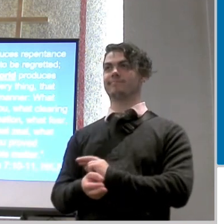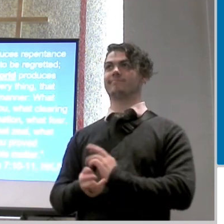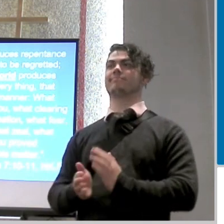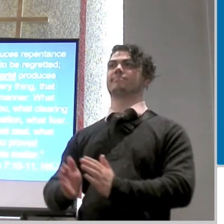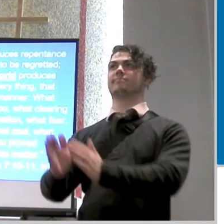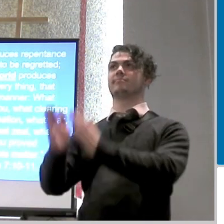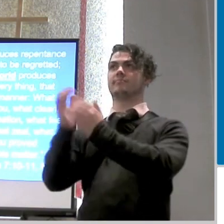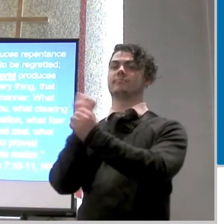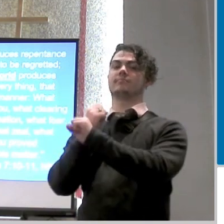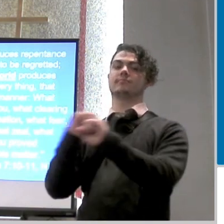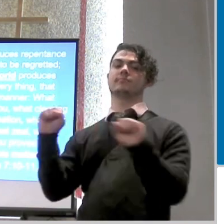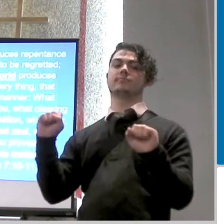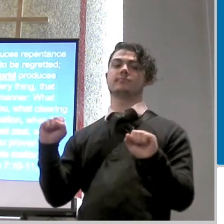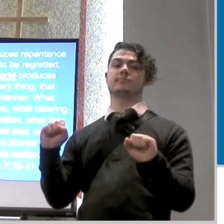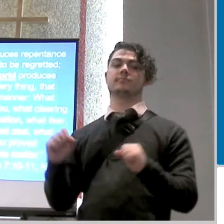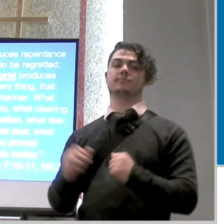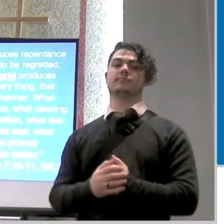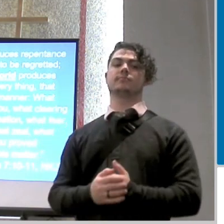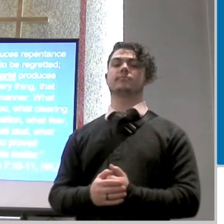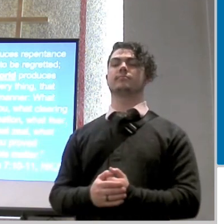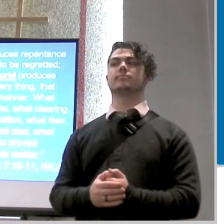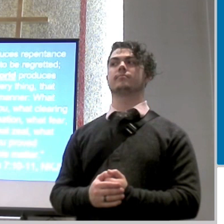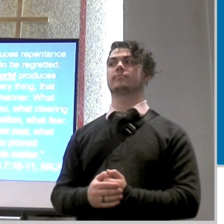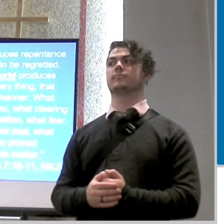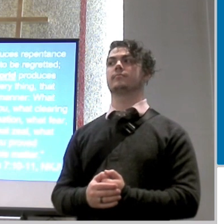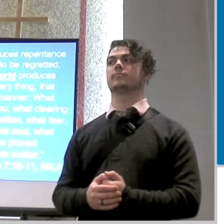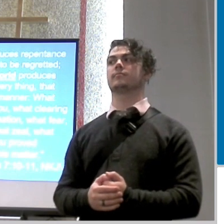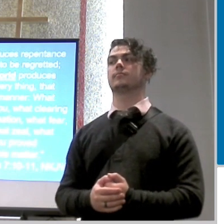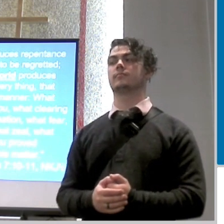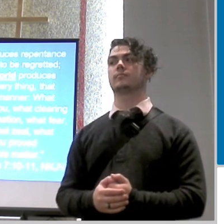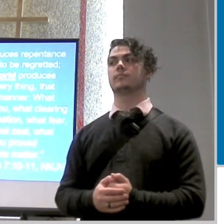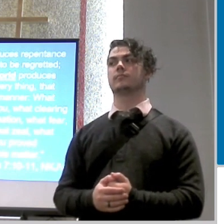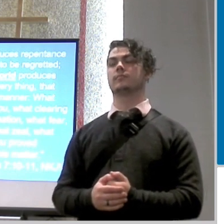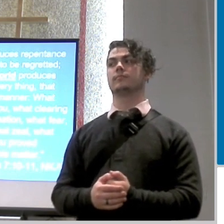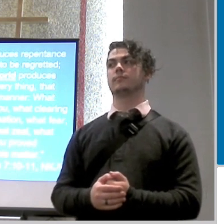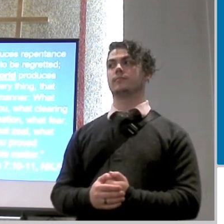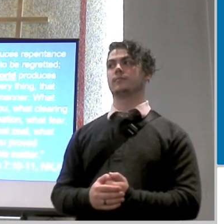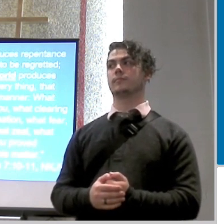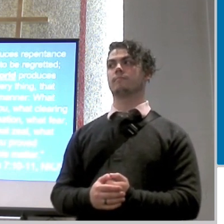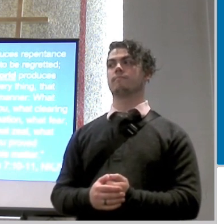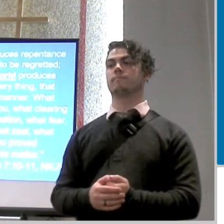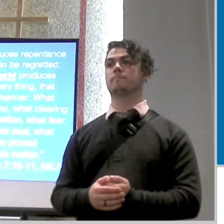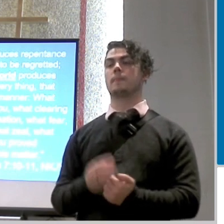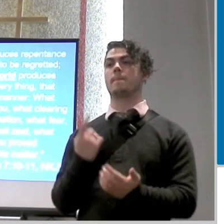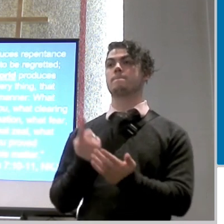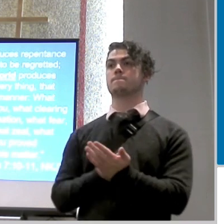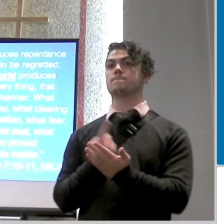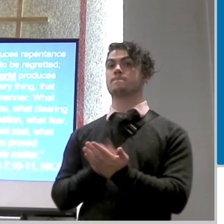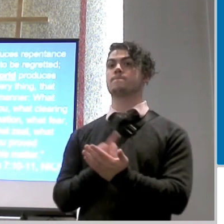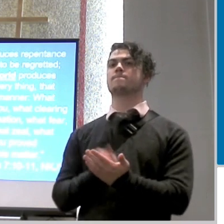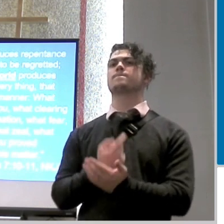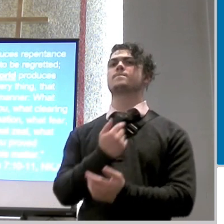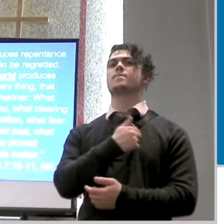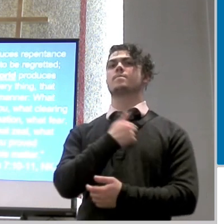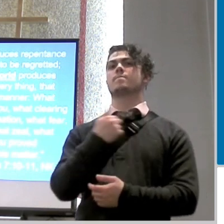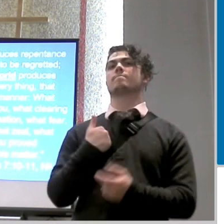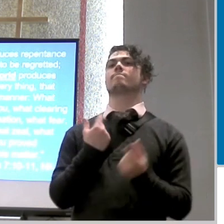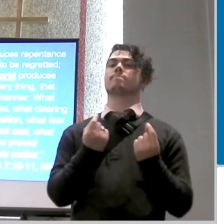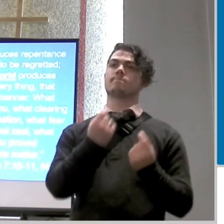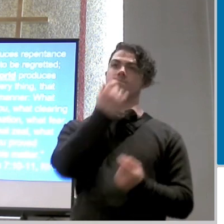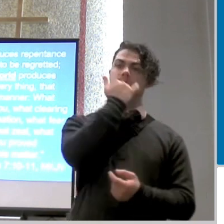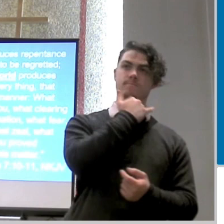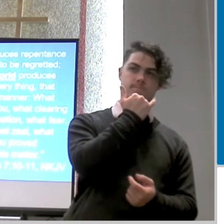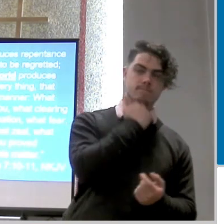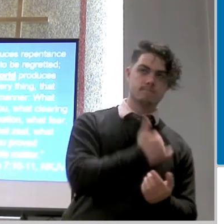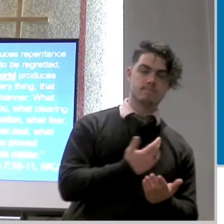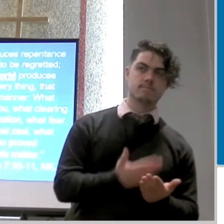now i'll tell you i know that those of us in the room sometimes we do the wrong thing we say the wrong thing we act